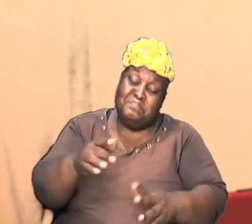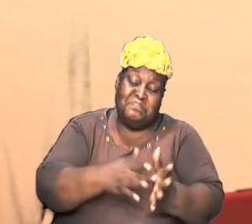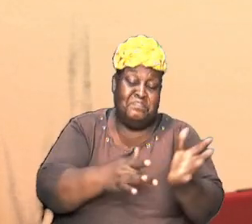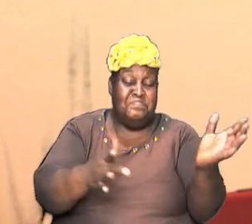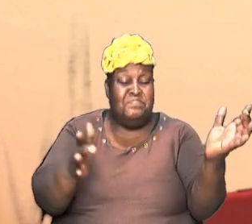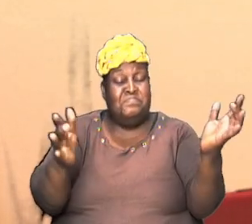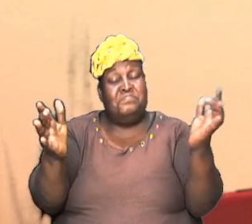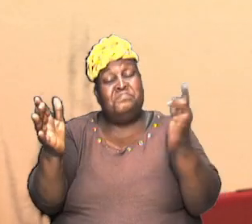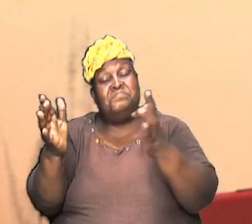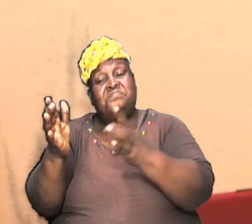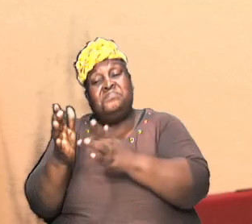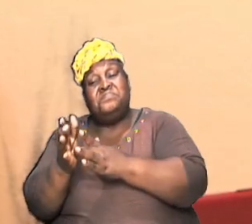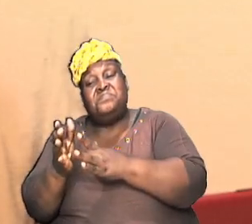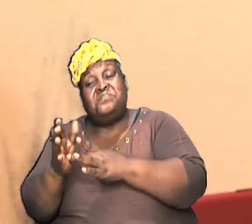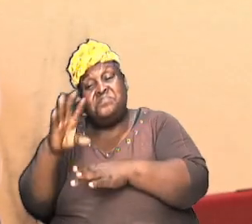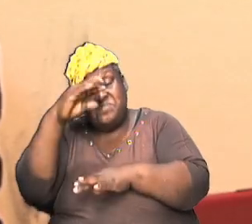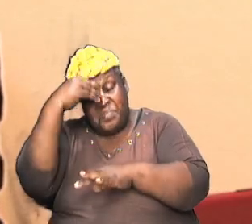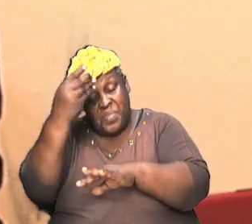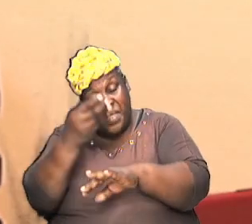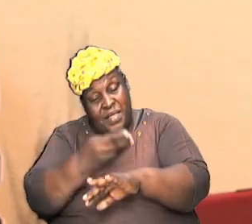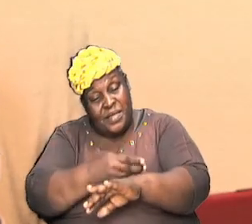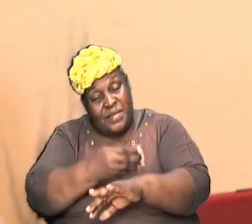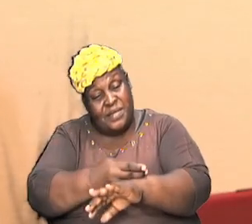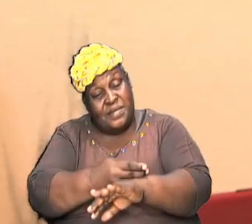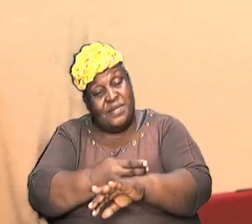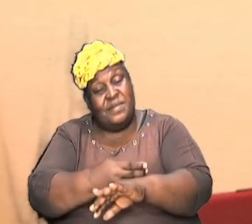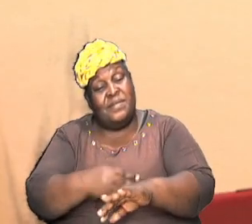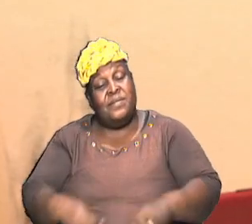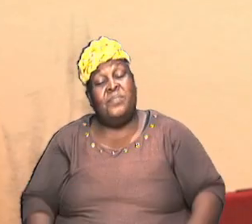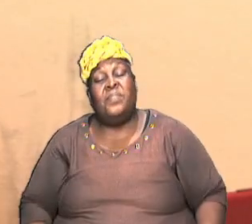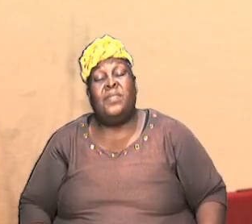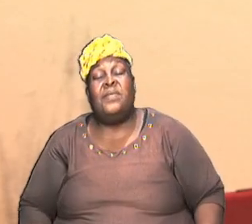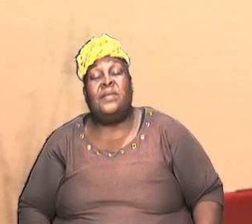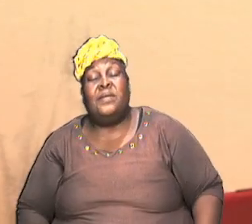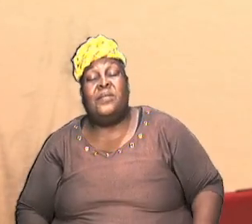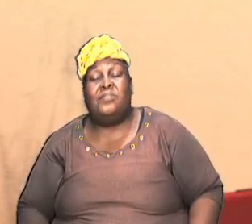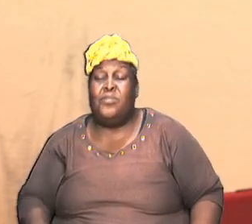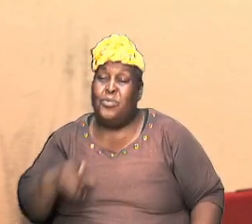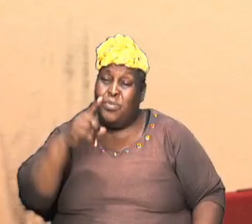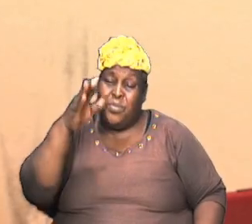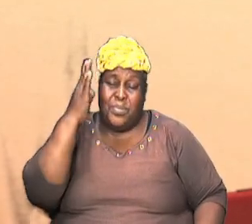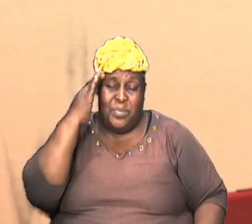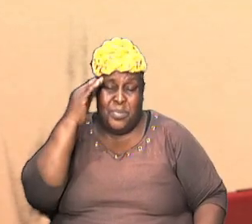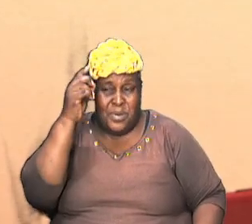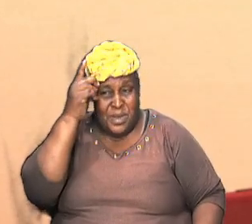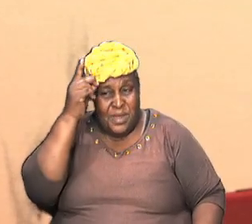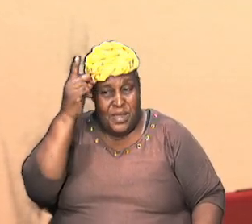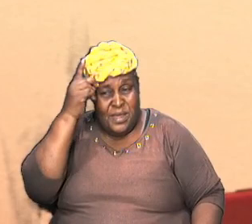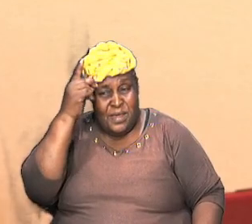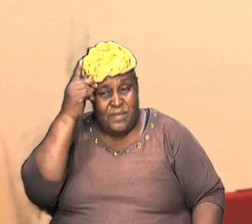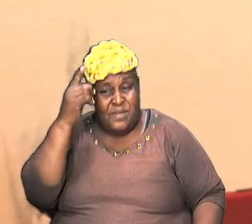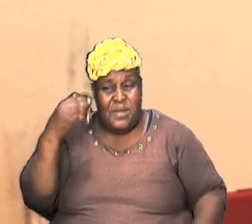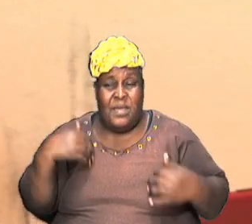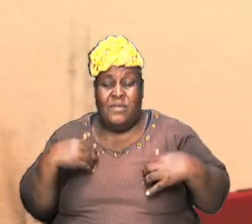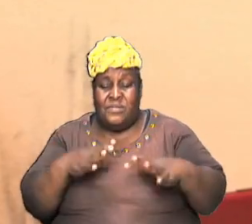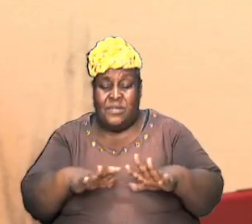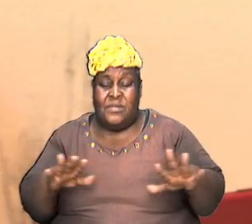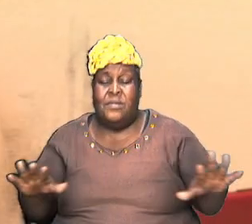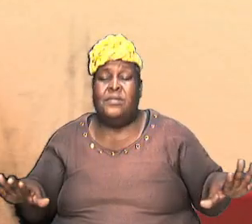is the son of the did you know that David had his children